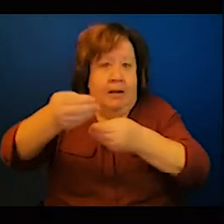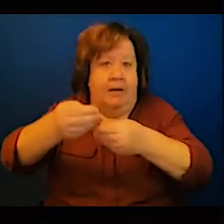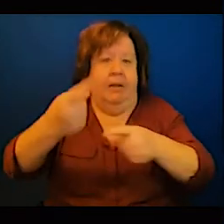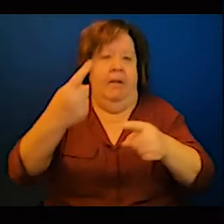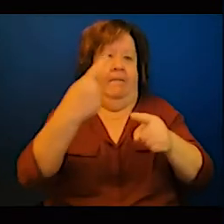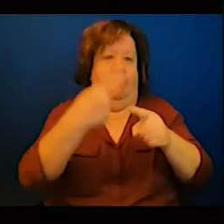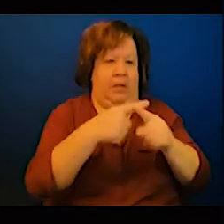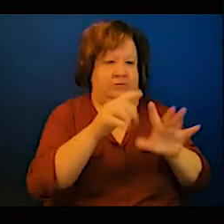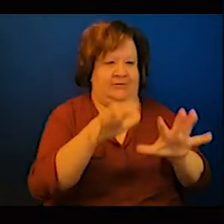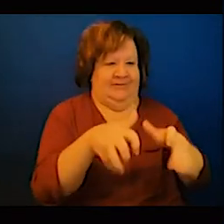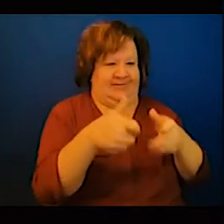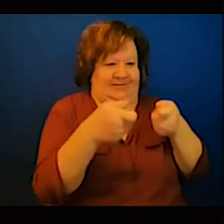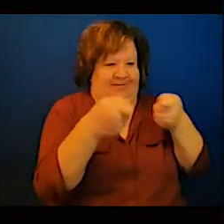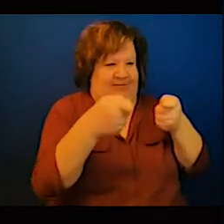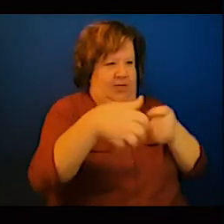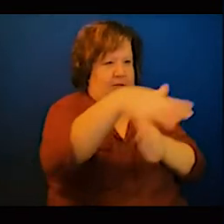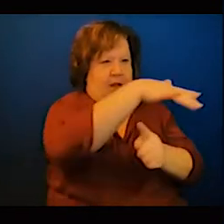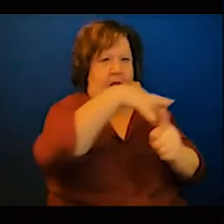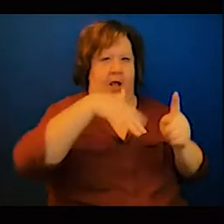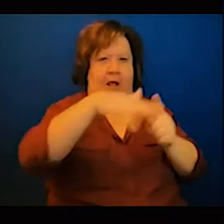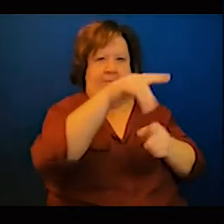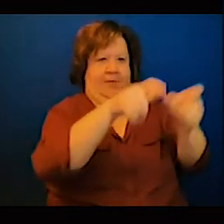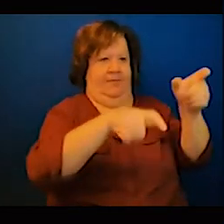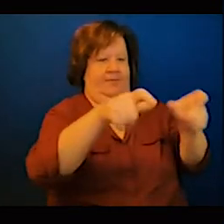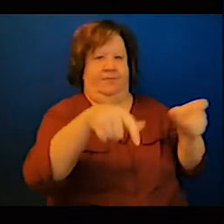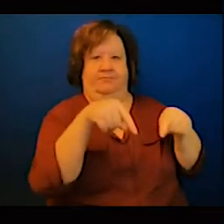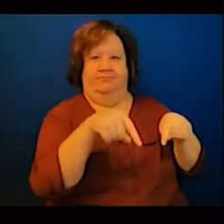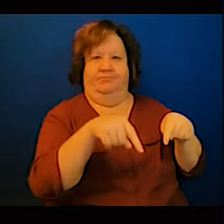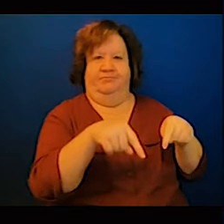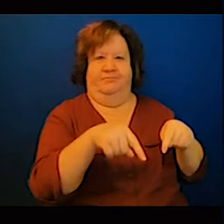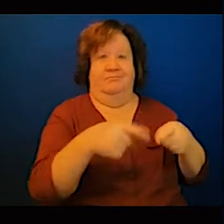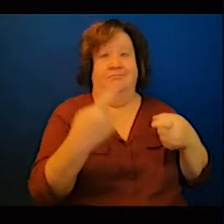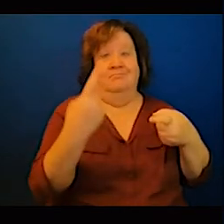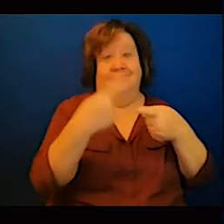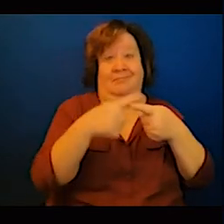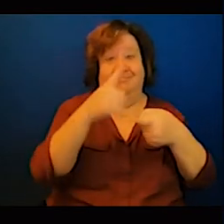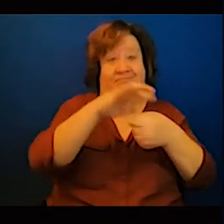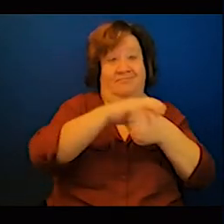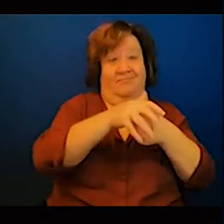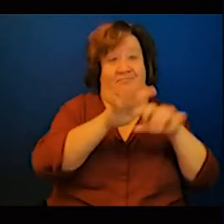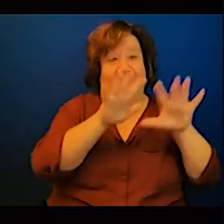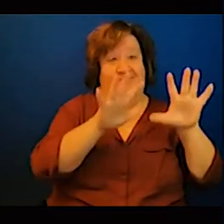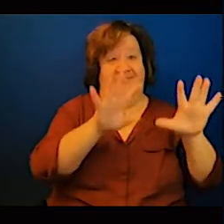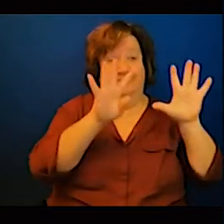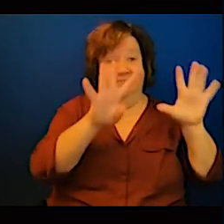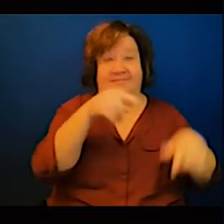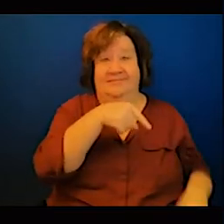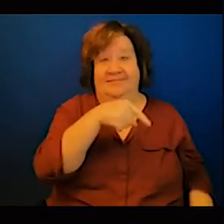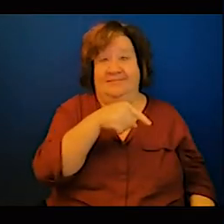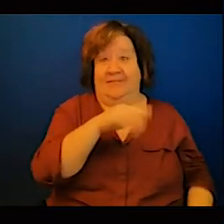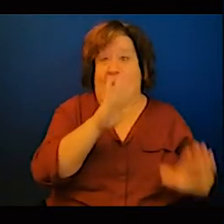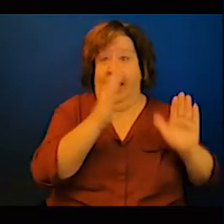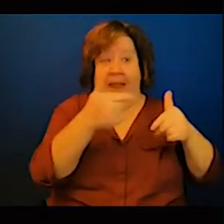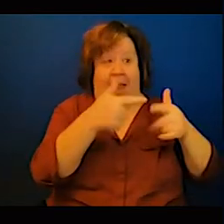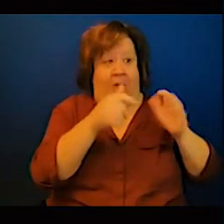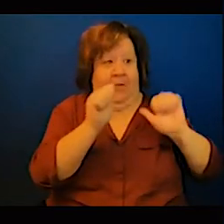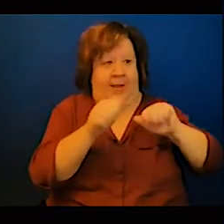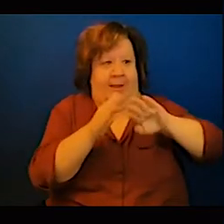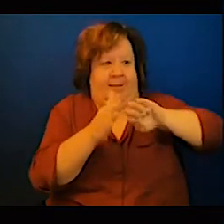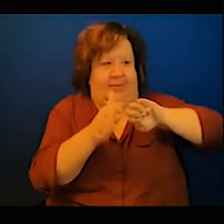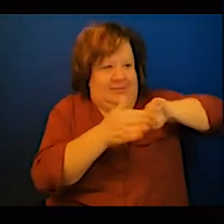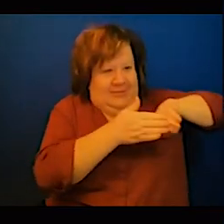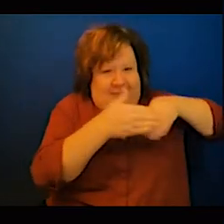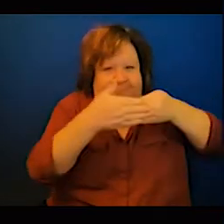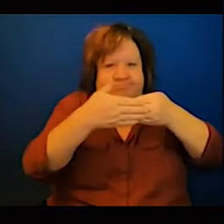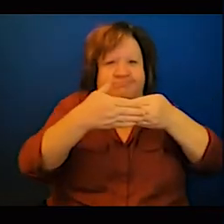existence and its risks. So, how are we able to navigate and be able to...